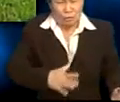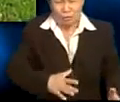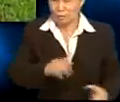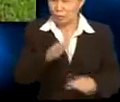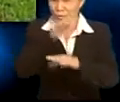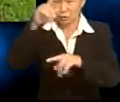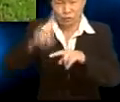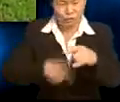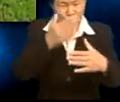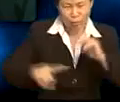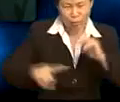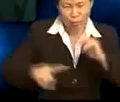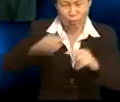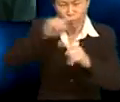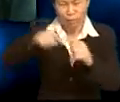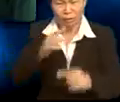You shouldn't interrupt people when they are talking.